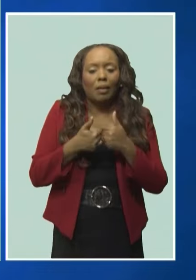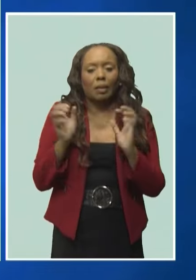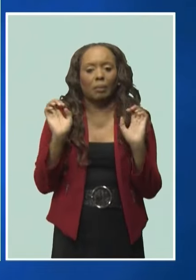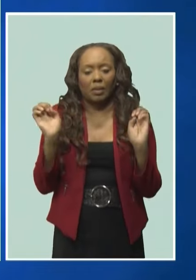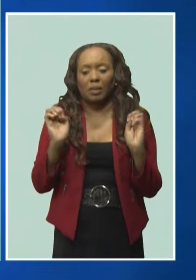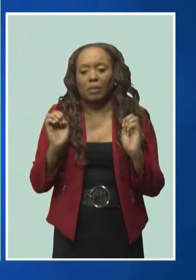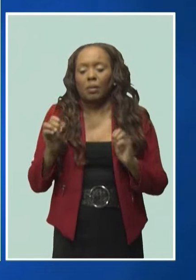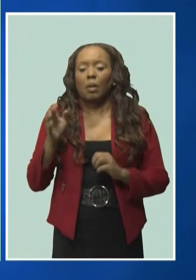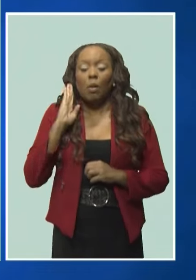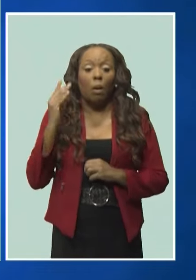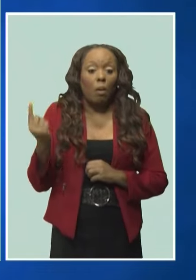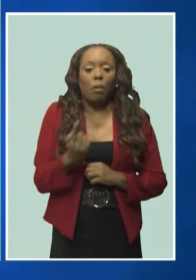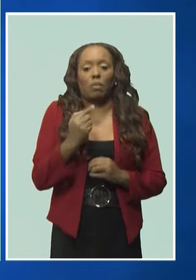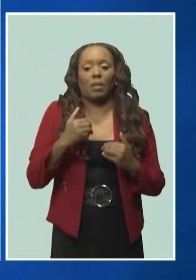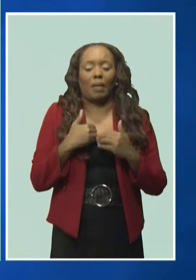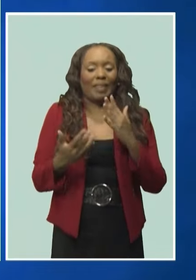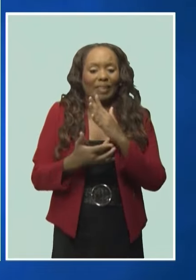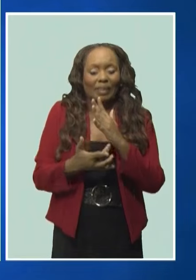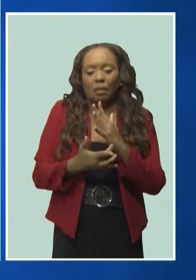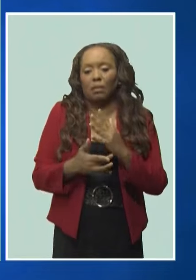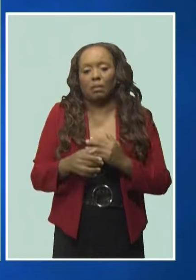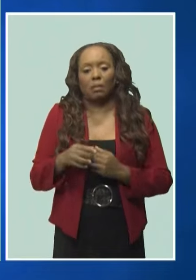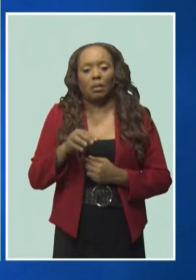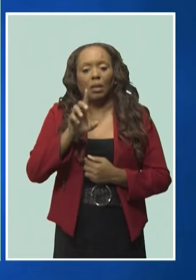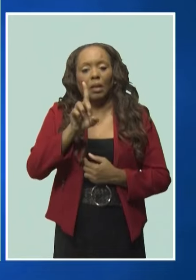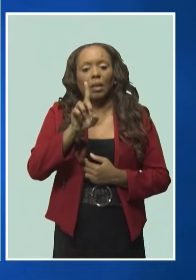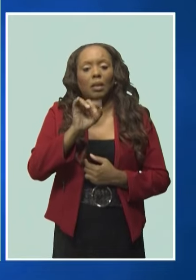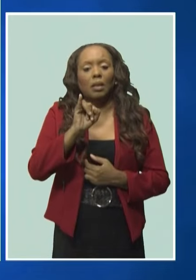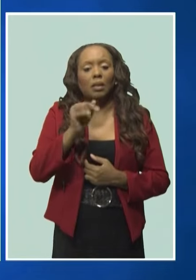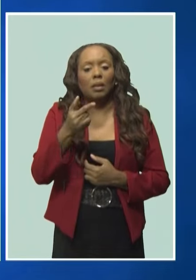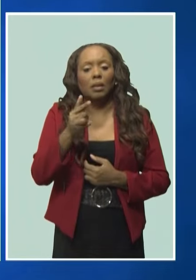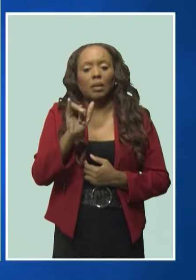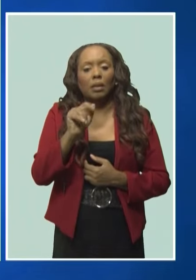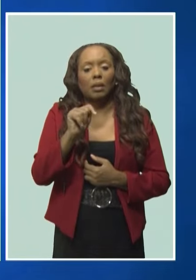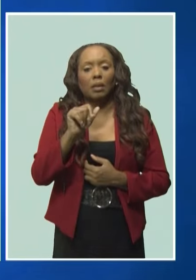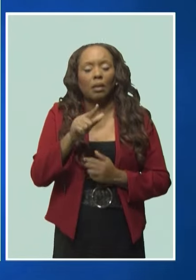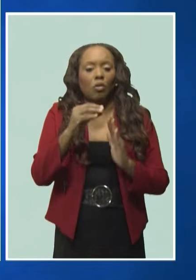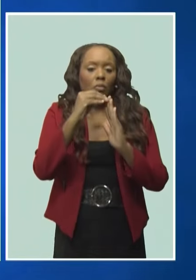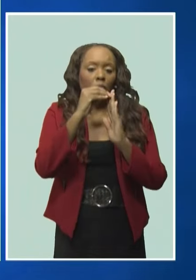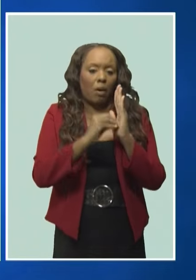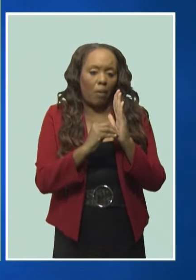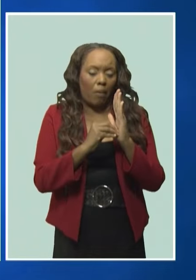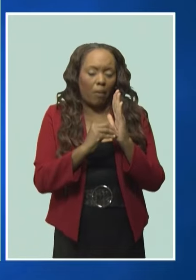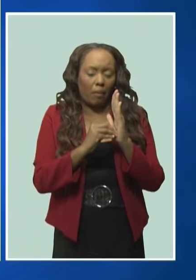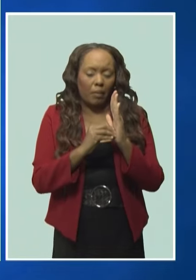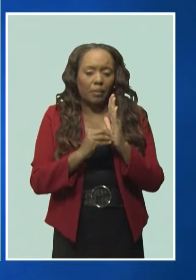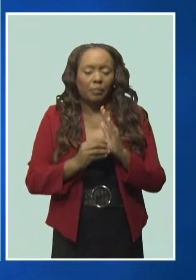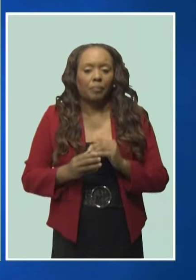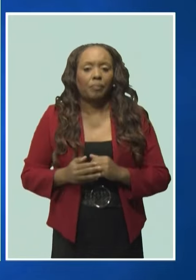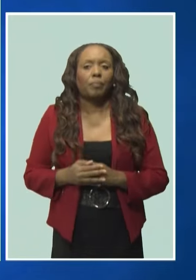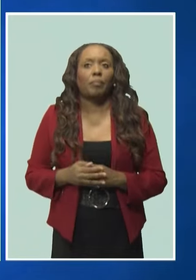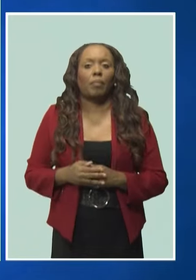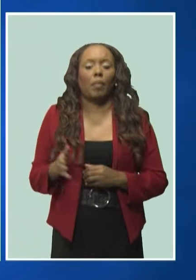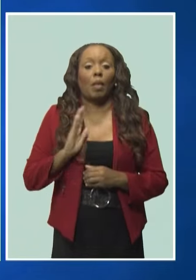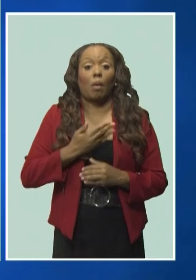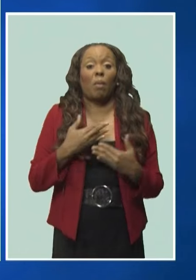electronic record of them would be able to follow them wherever they go. So the health information system and the